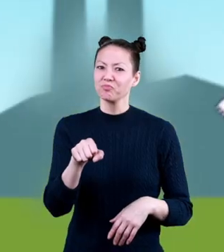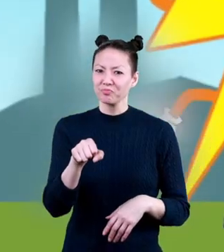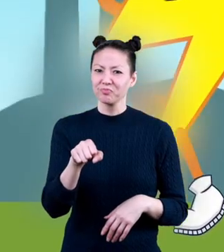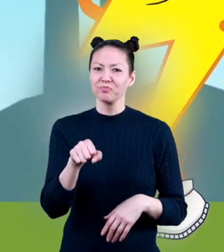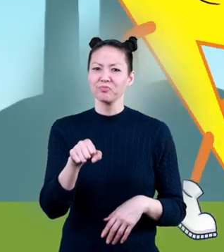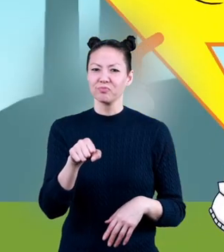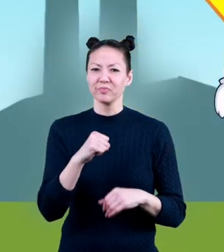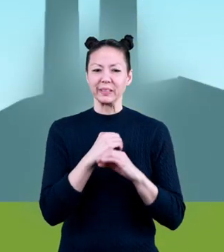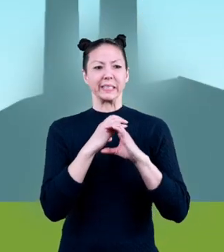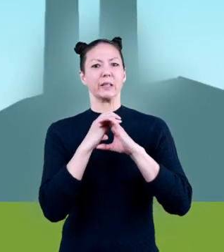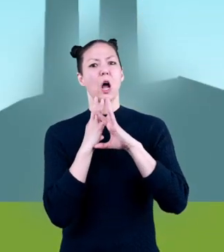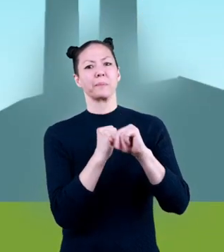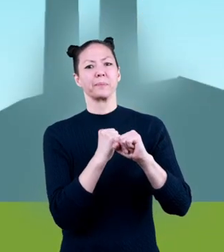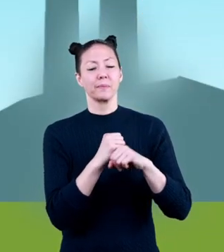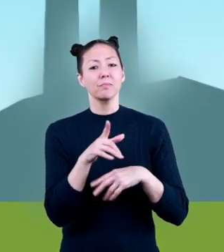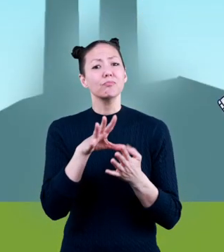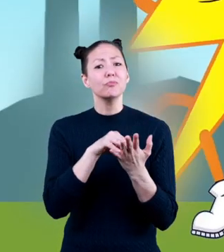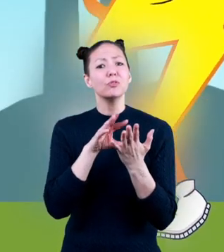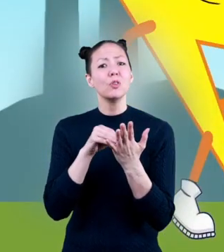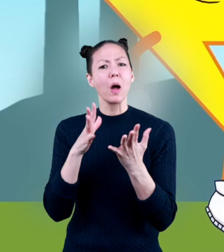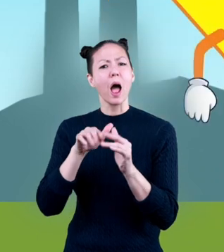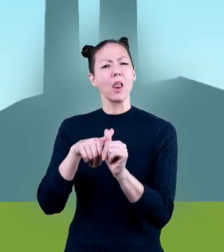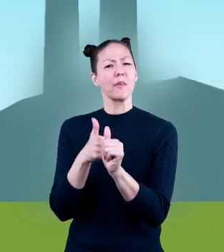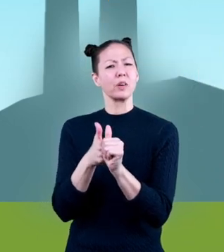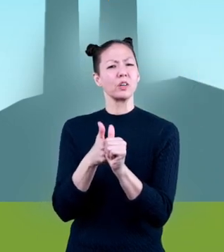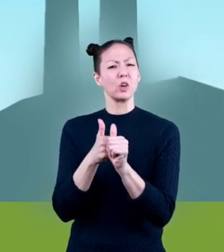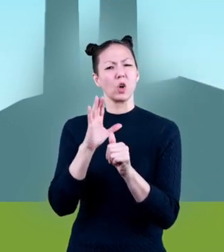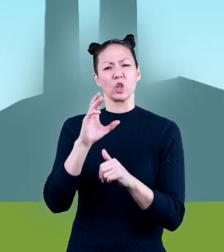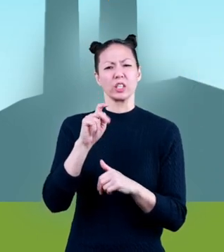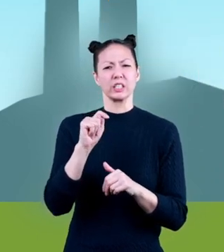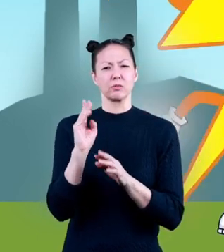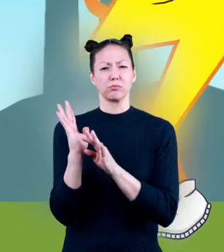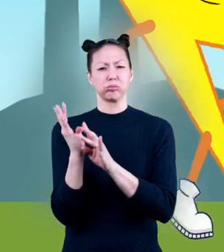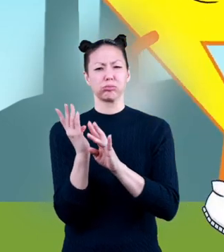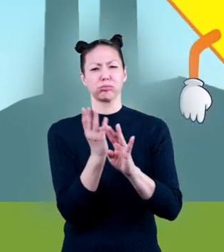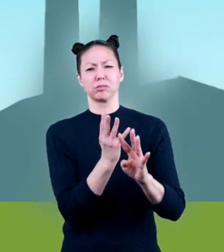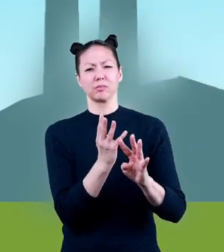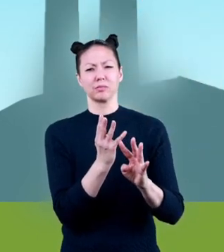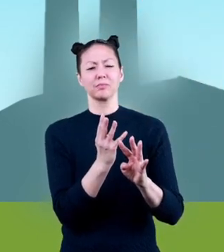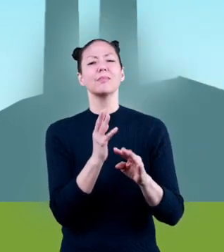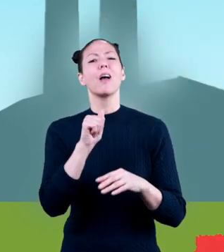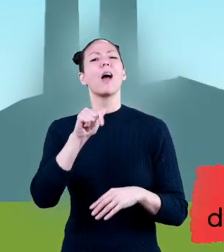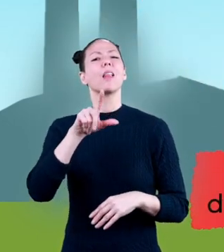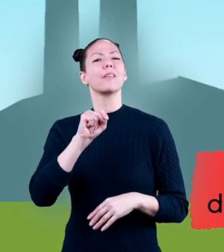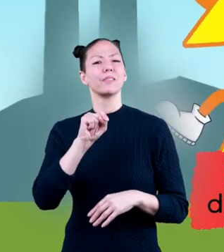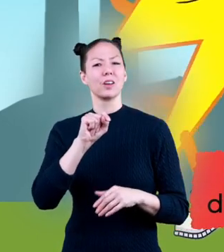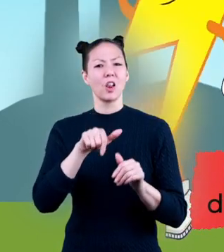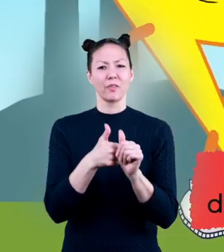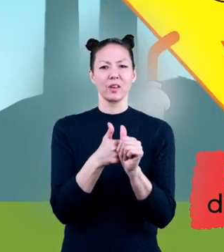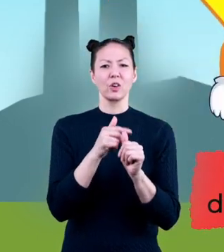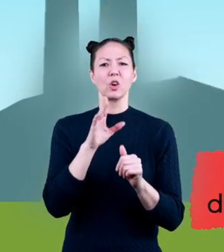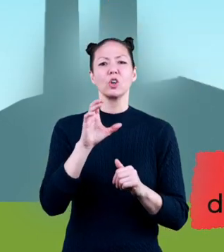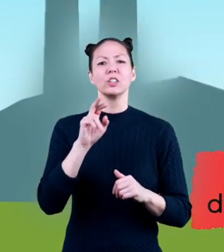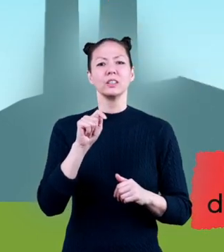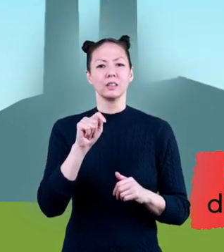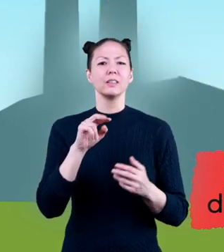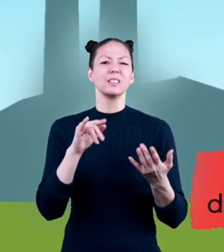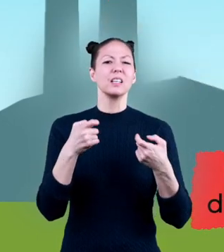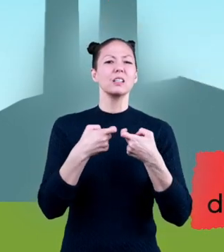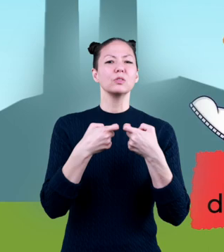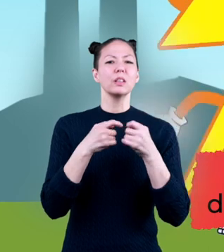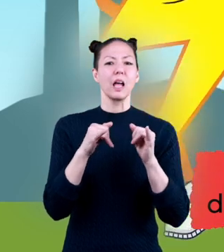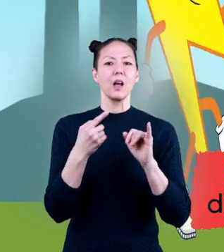Now, let's learn about alternating current. Alternating current is an electric current that